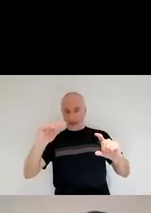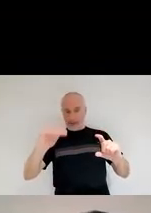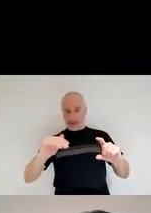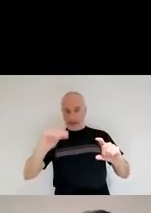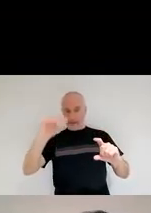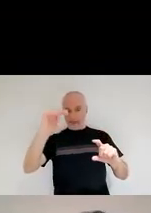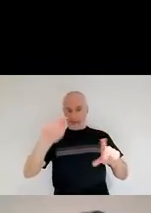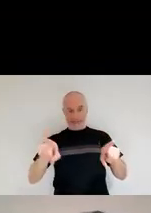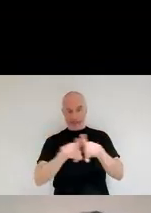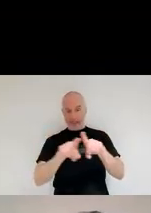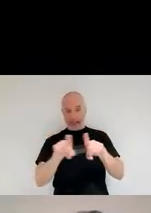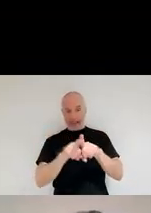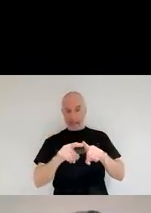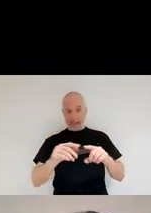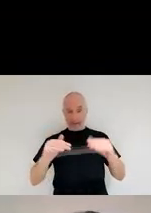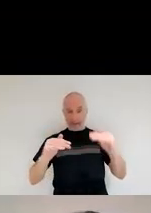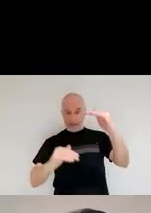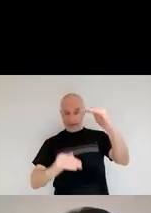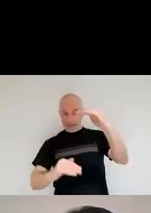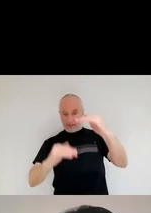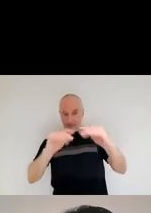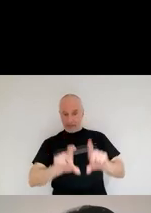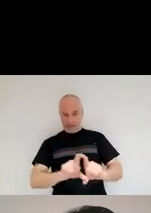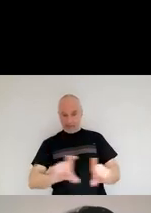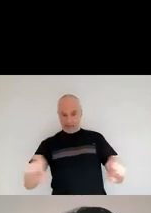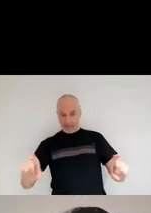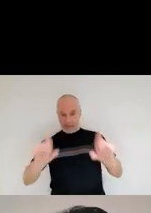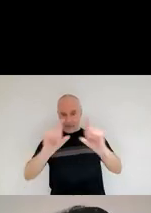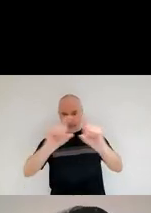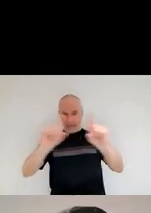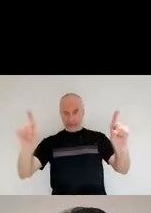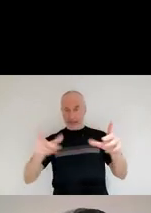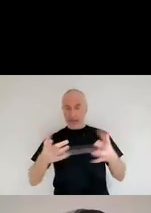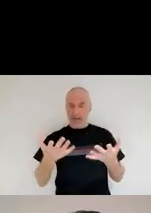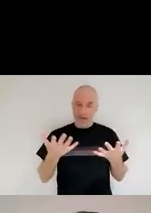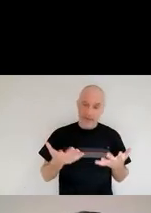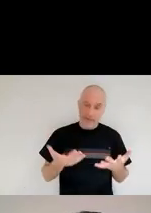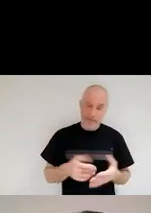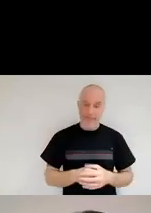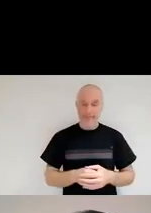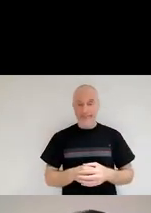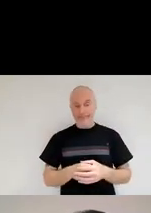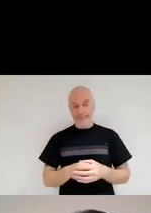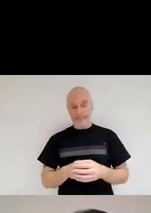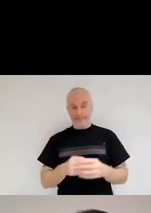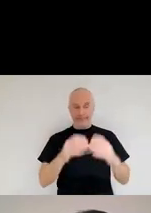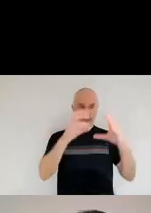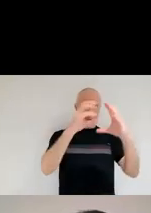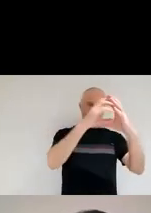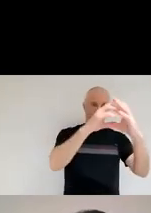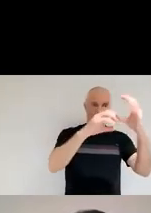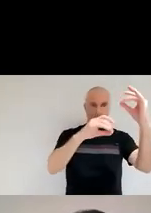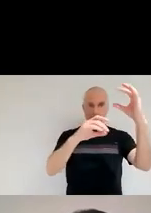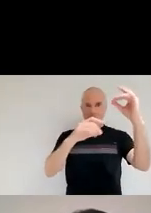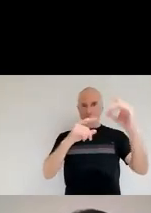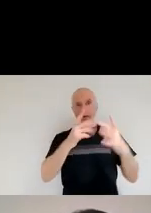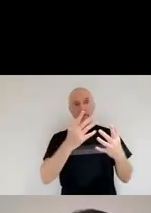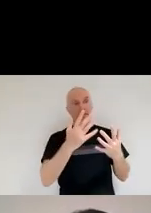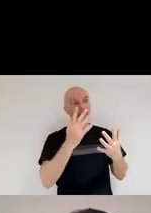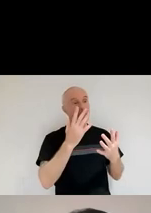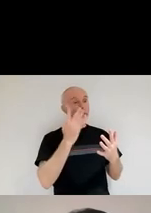same thing that we would get if we had those small stars producing dust in this red giant space,